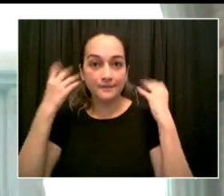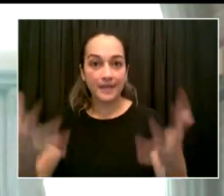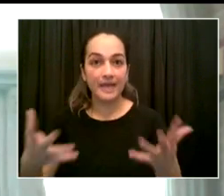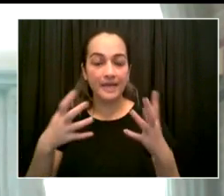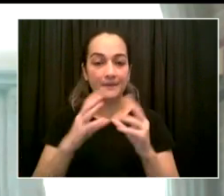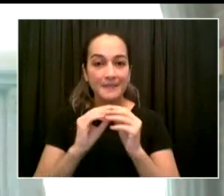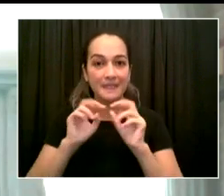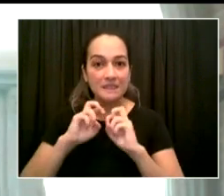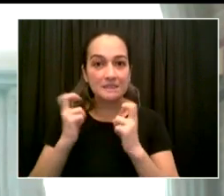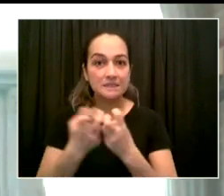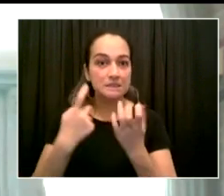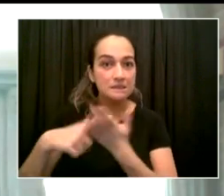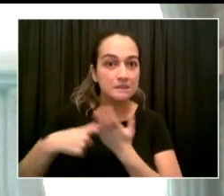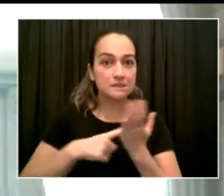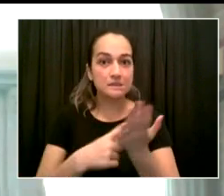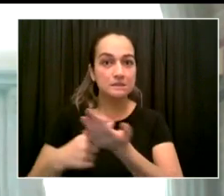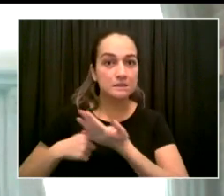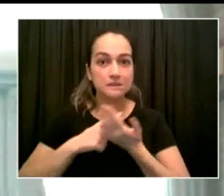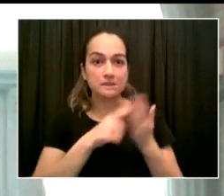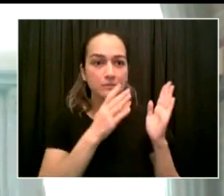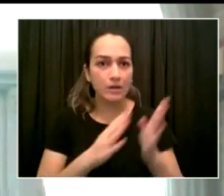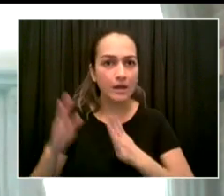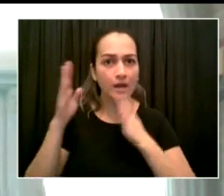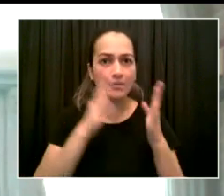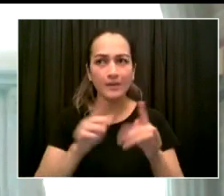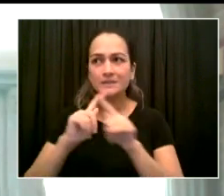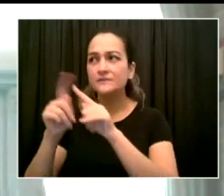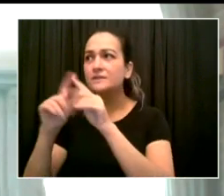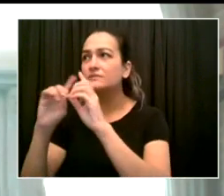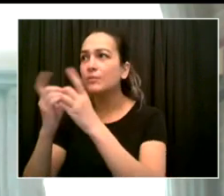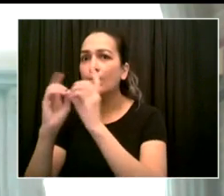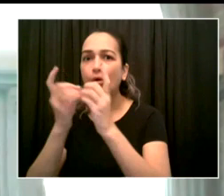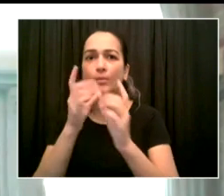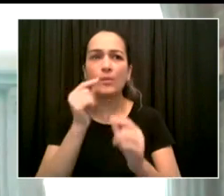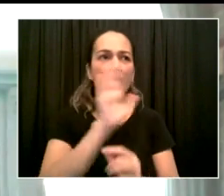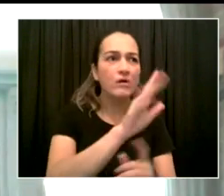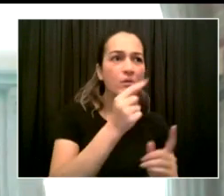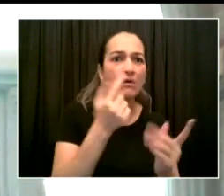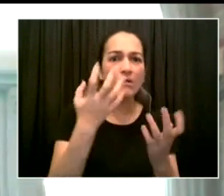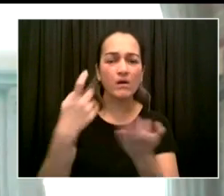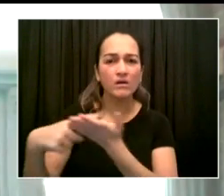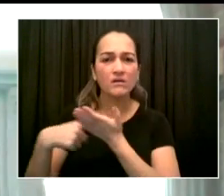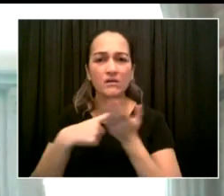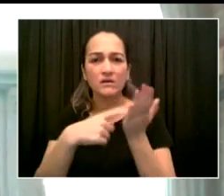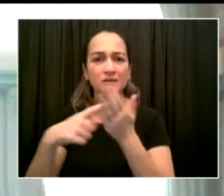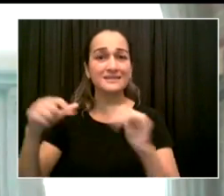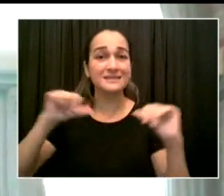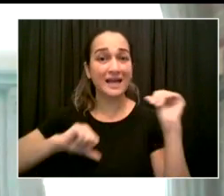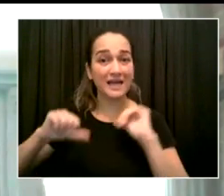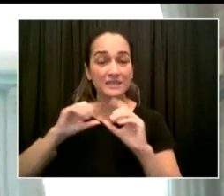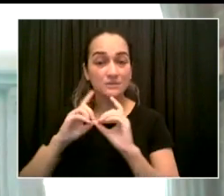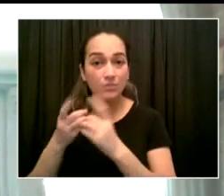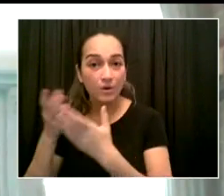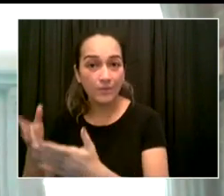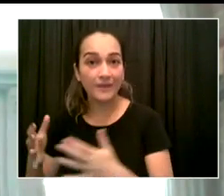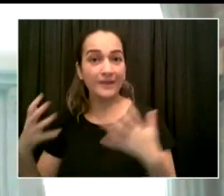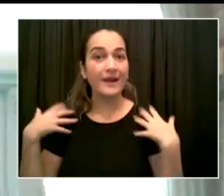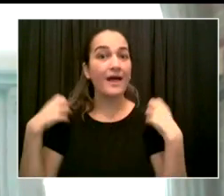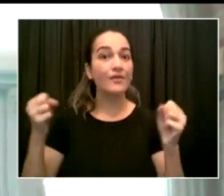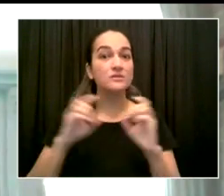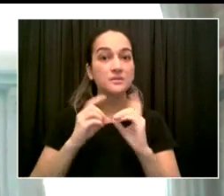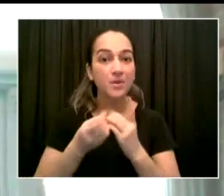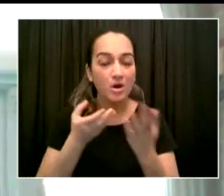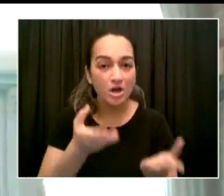public health officials to understand the science of safely bringing all our children back to school. It has not been easy, but nothing